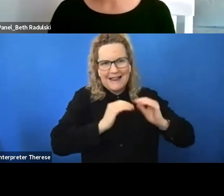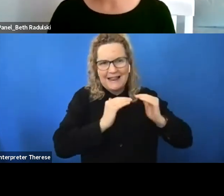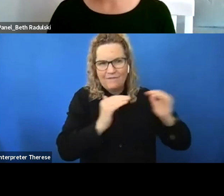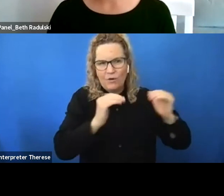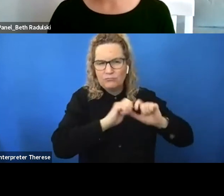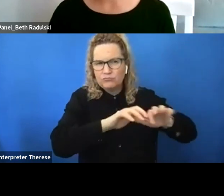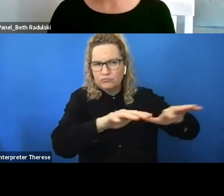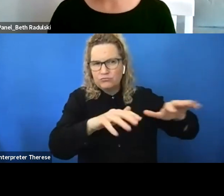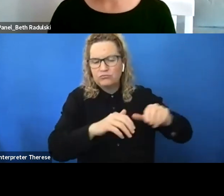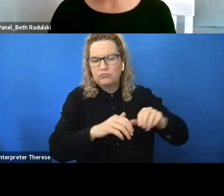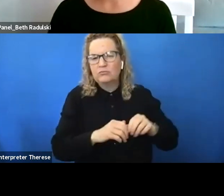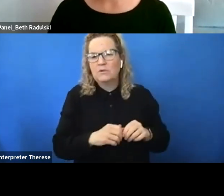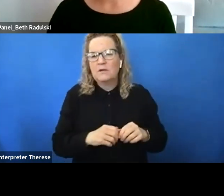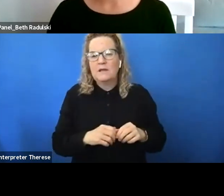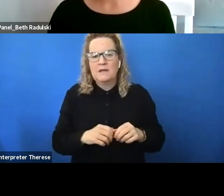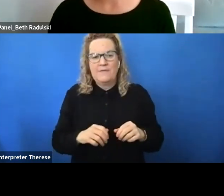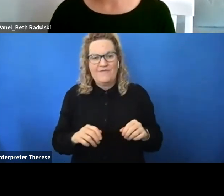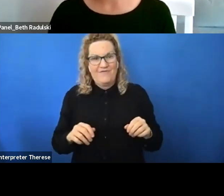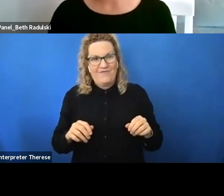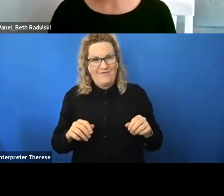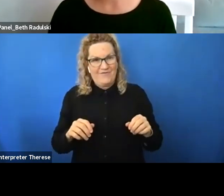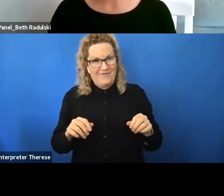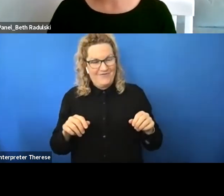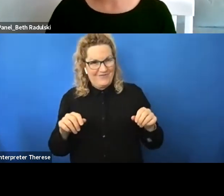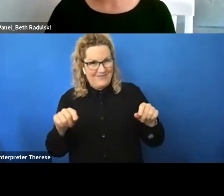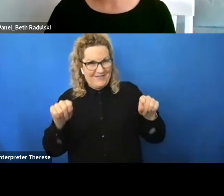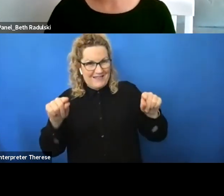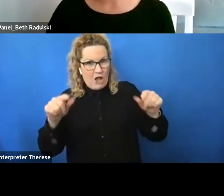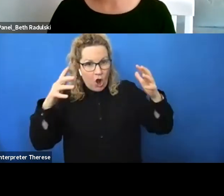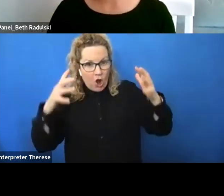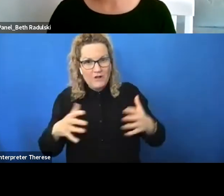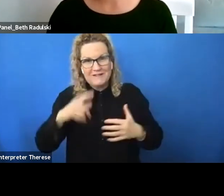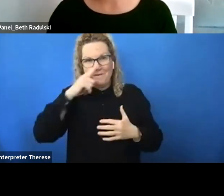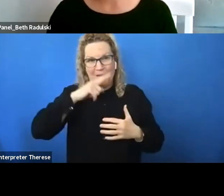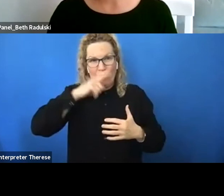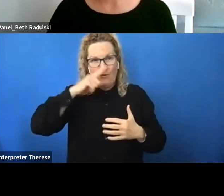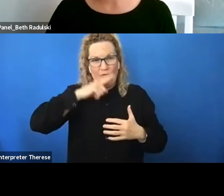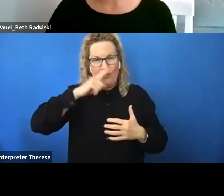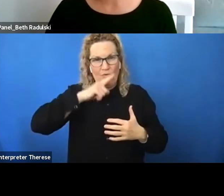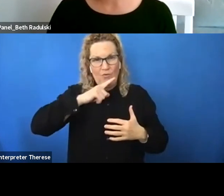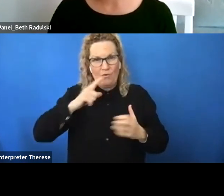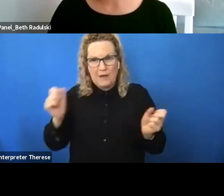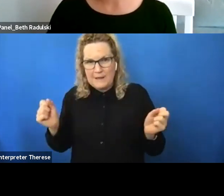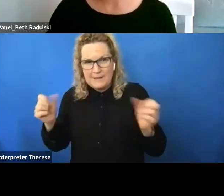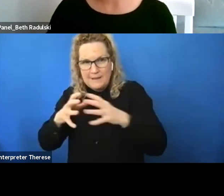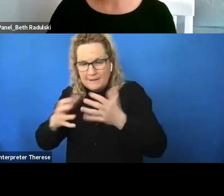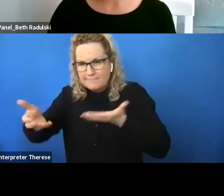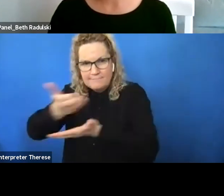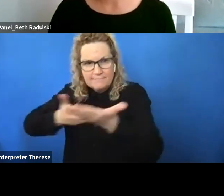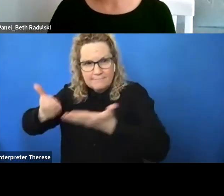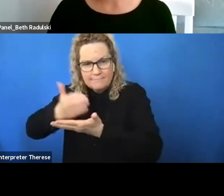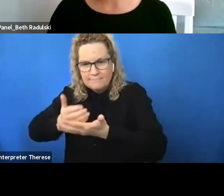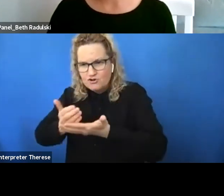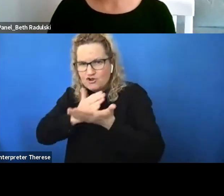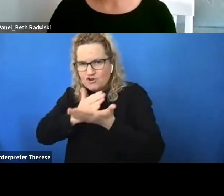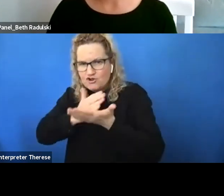where um lots and lots of people are gathering and expressing their thoughts and